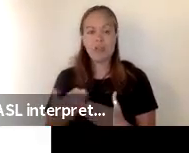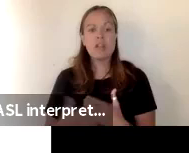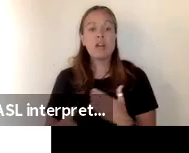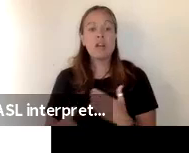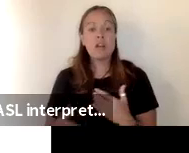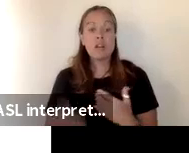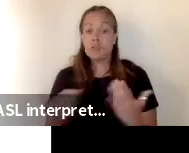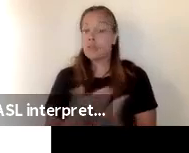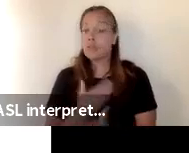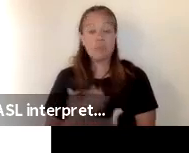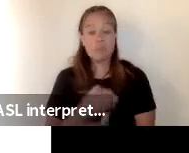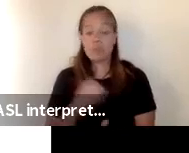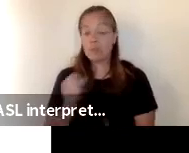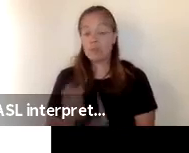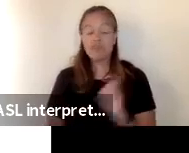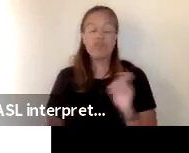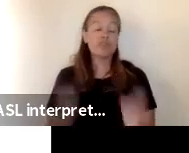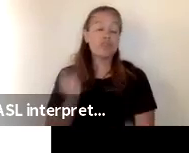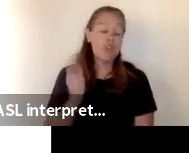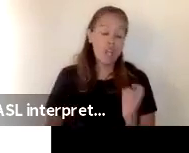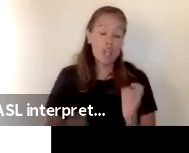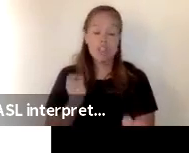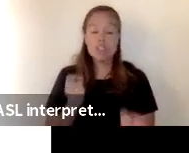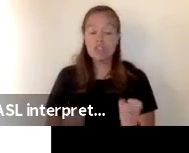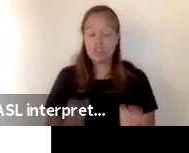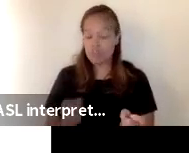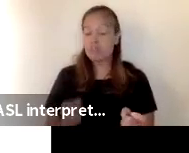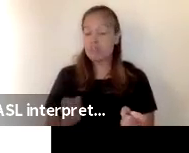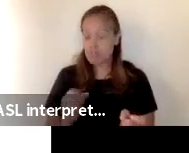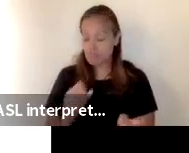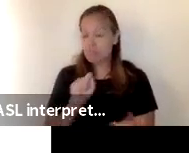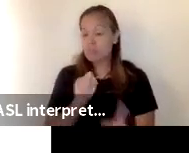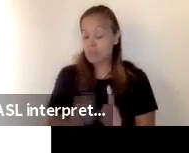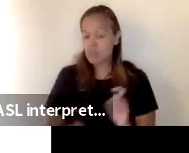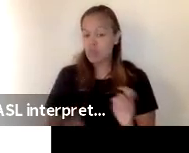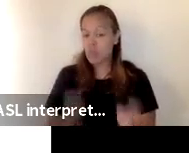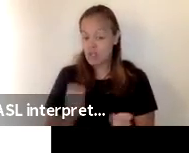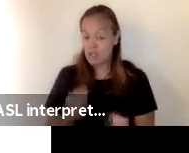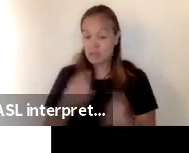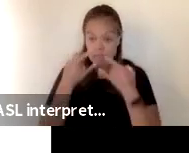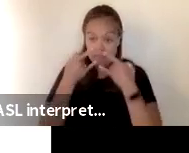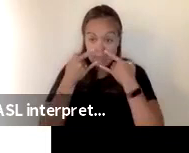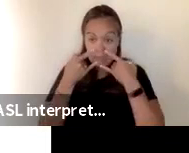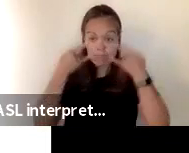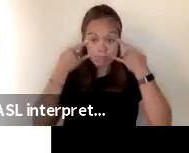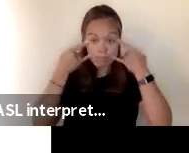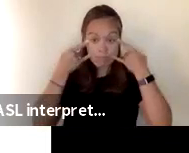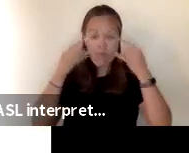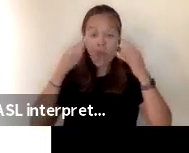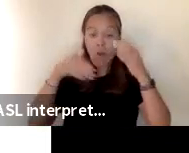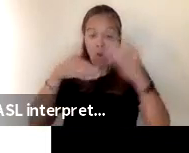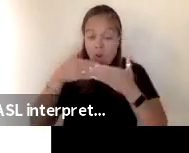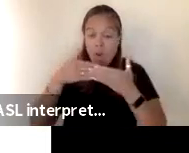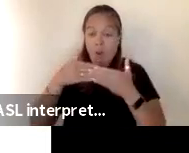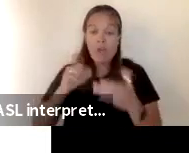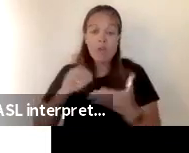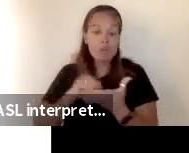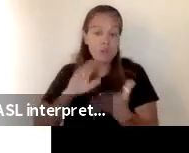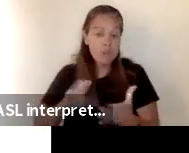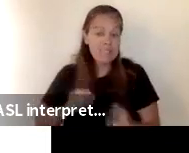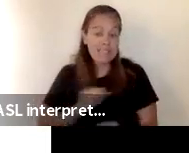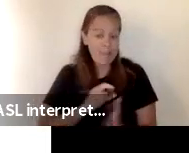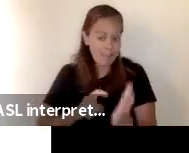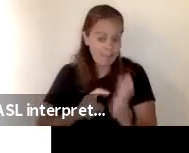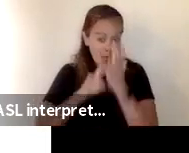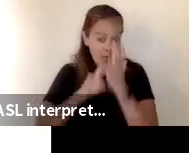conditions well the changes have changed the conditions have changed masks of all students and staff staff must be worn